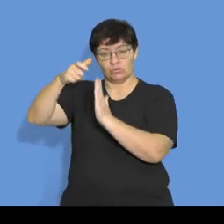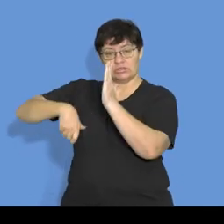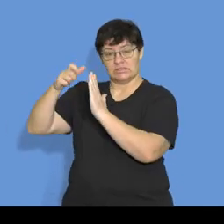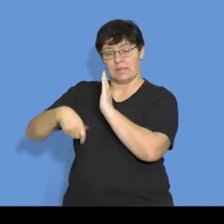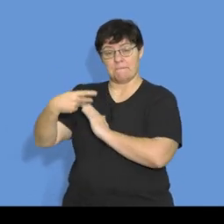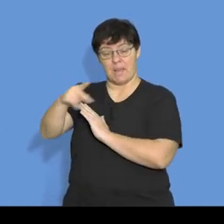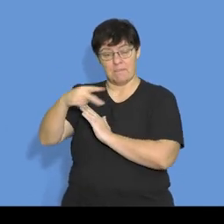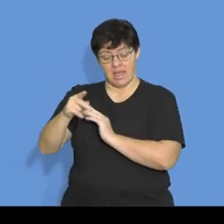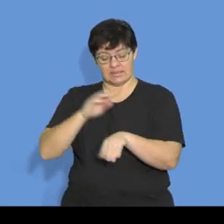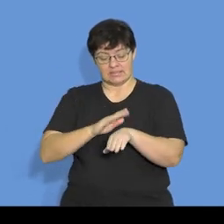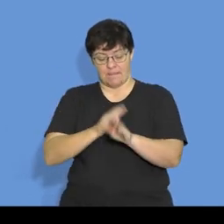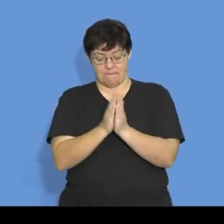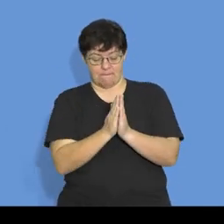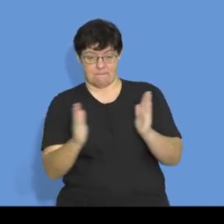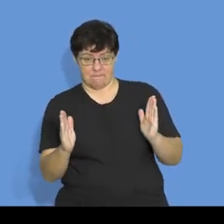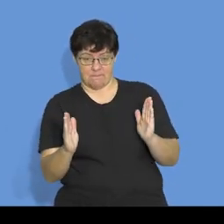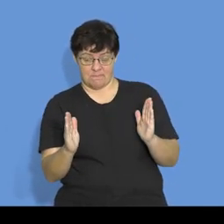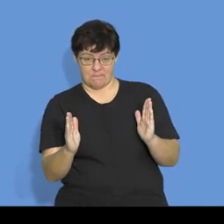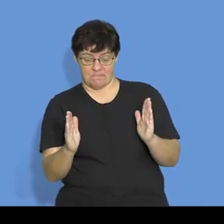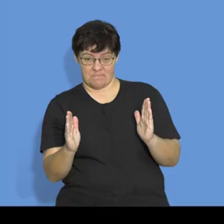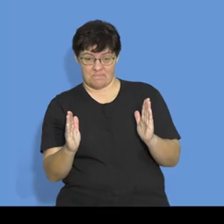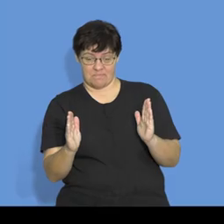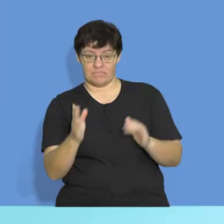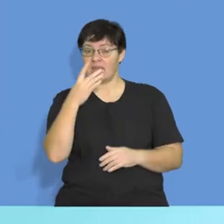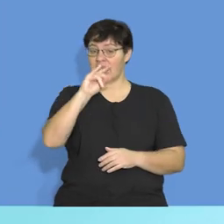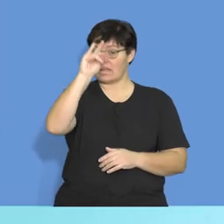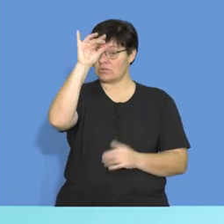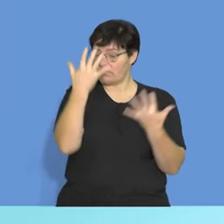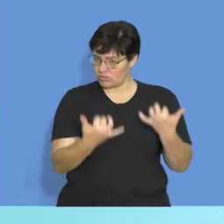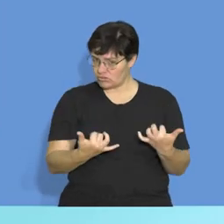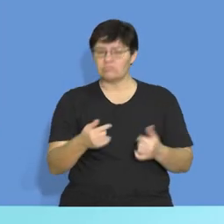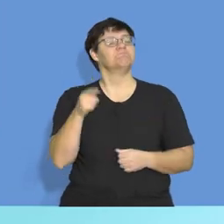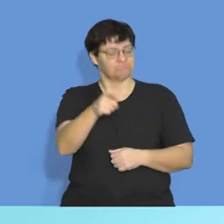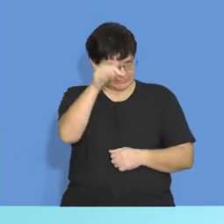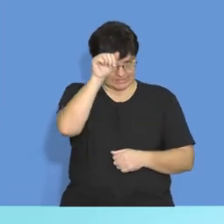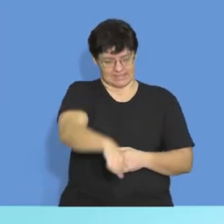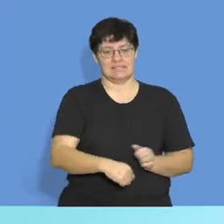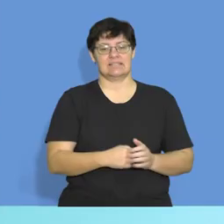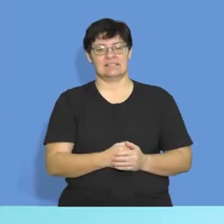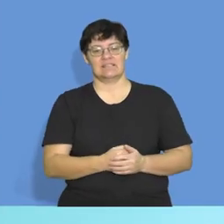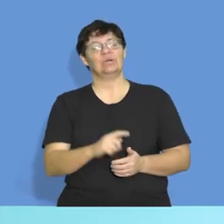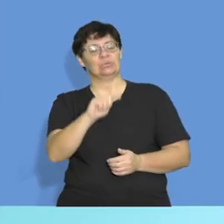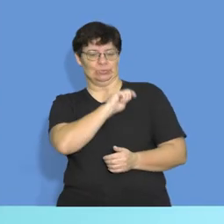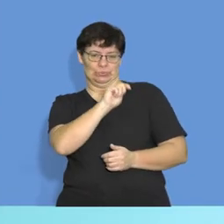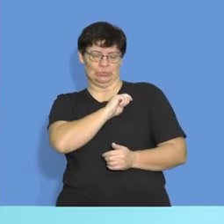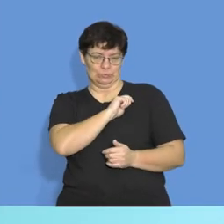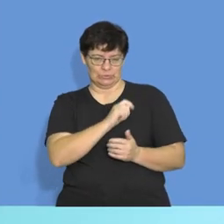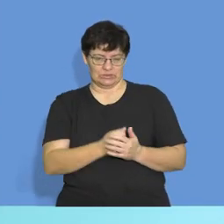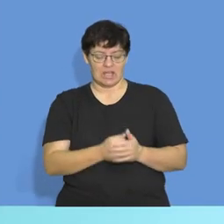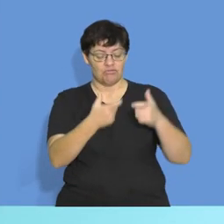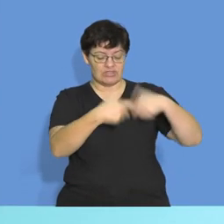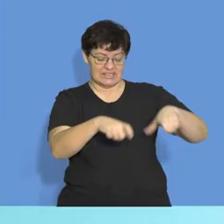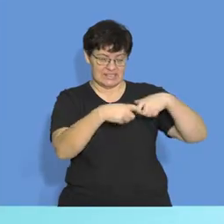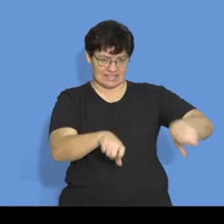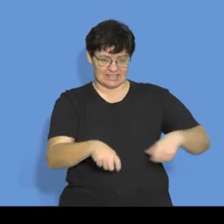period. What are we talking about? Cash budgets. So obviously, yes, we are talking about receipts